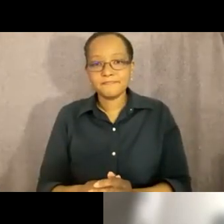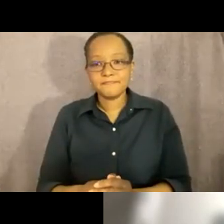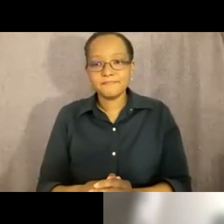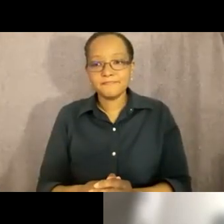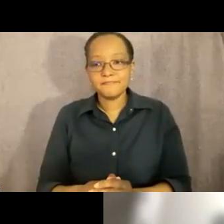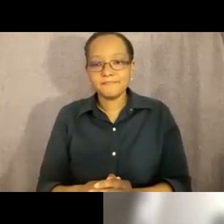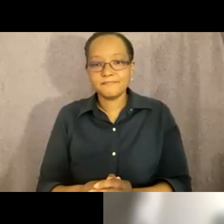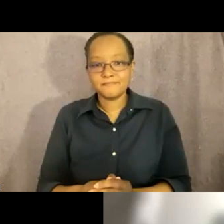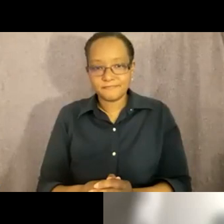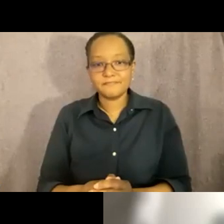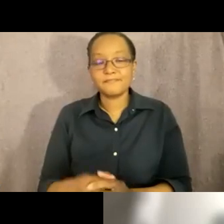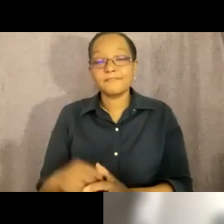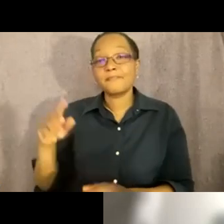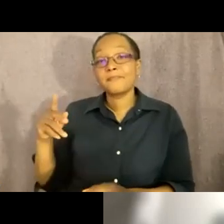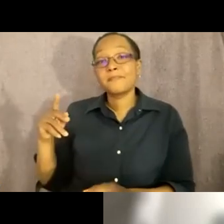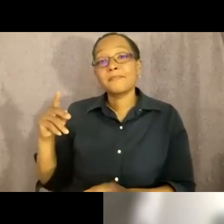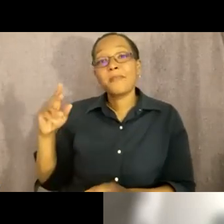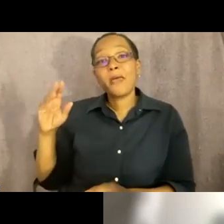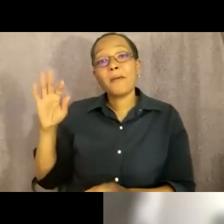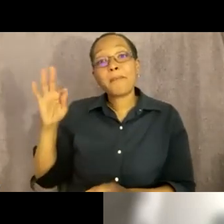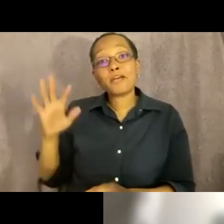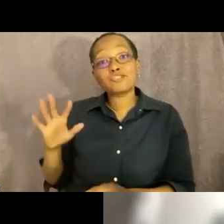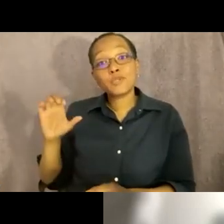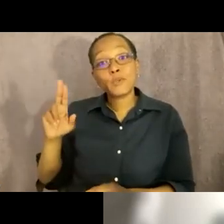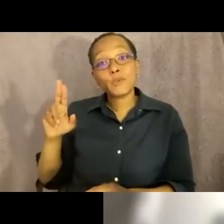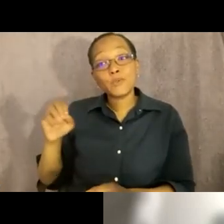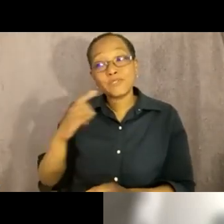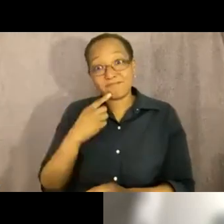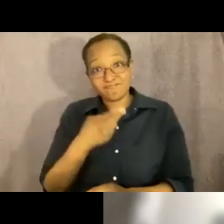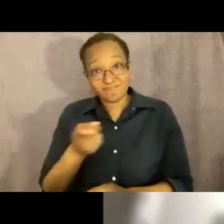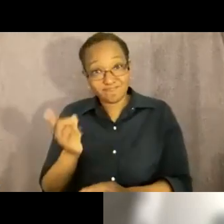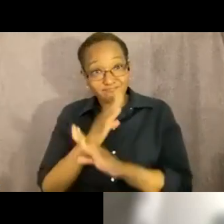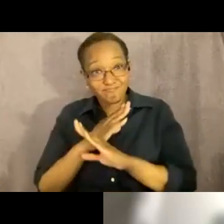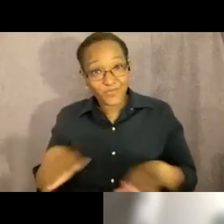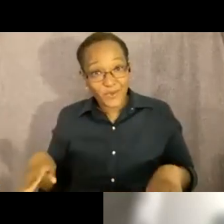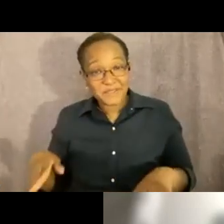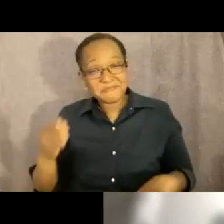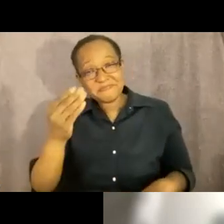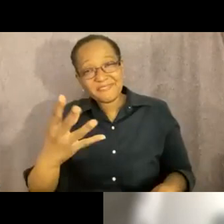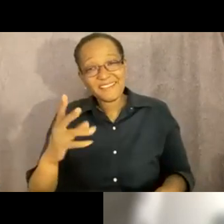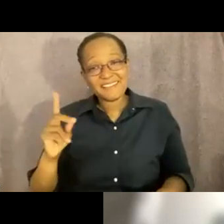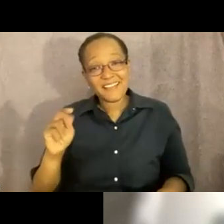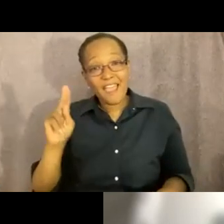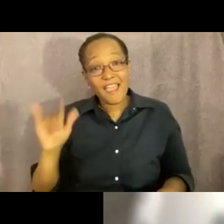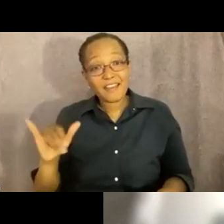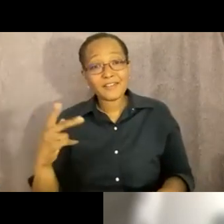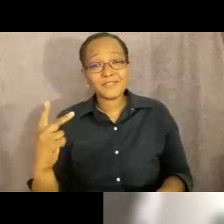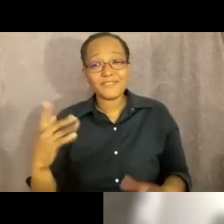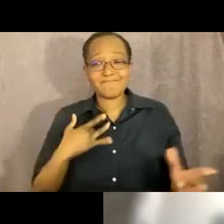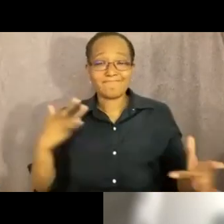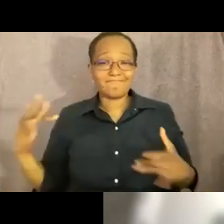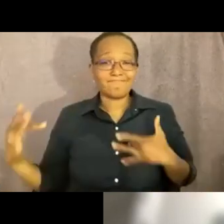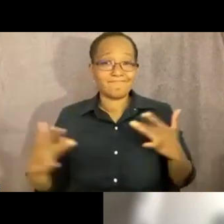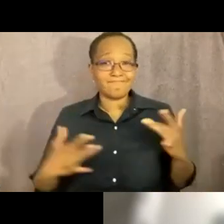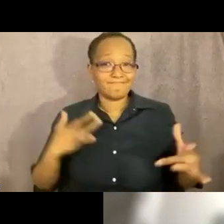well i'll in that no one to say anything um uh well danny and i are excited because we're getting ready